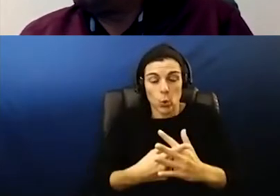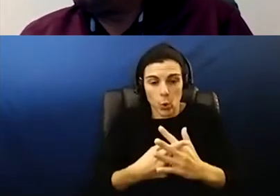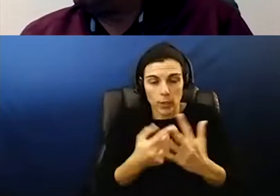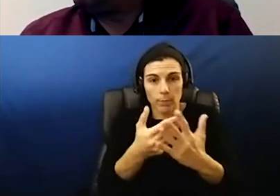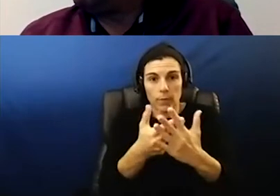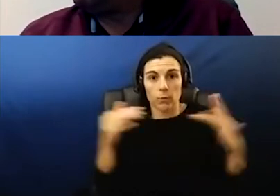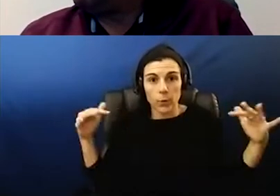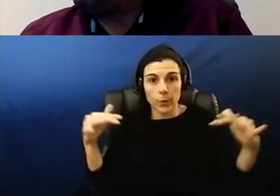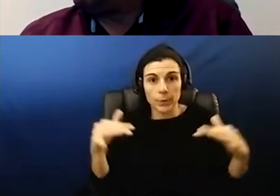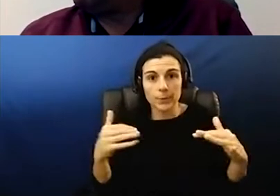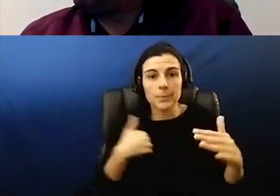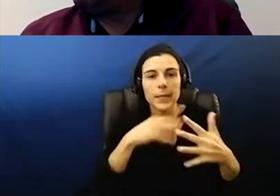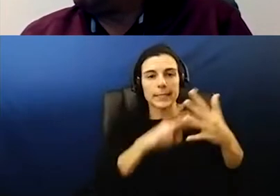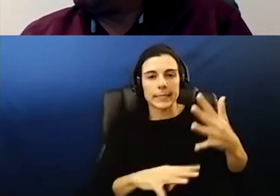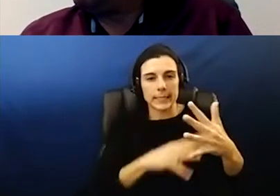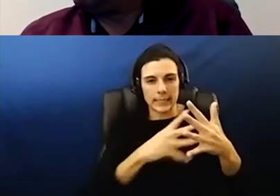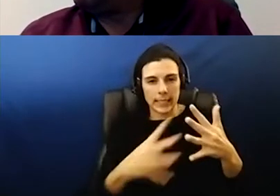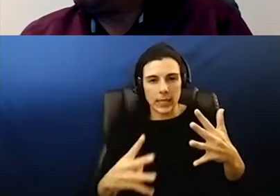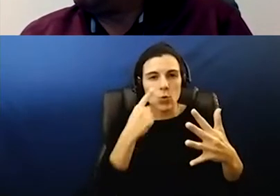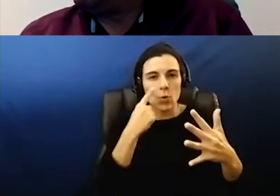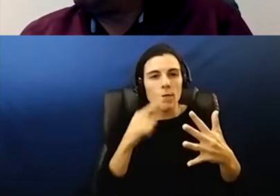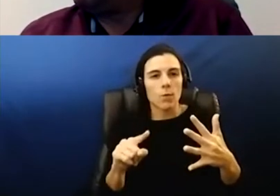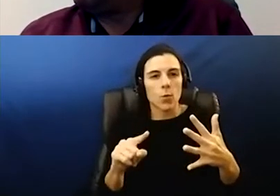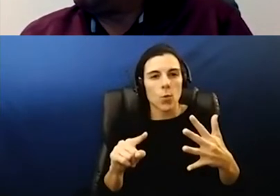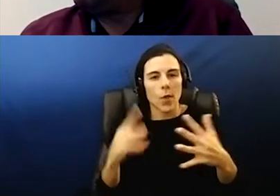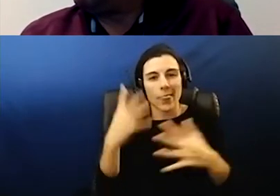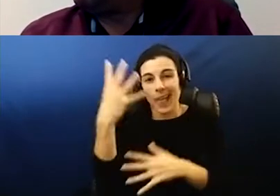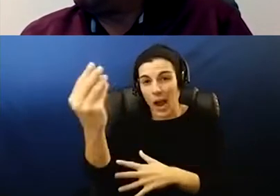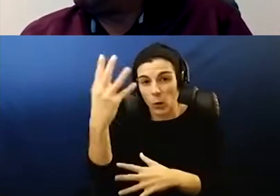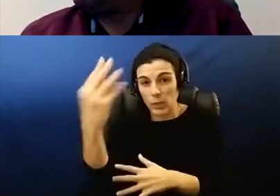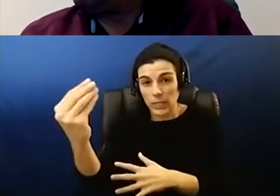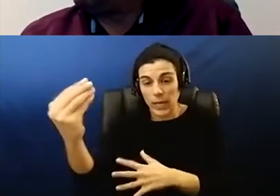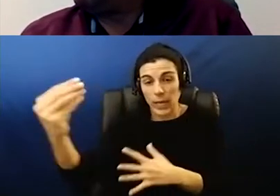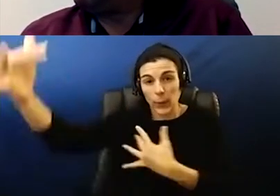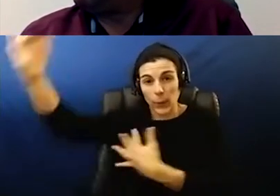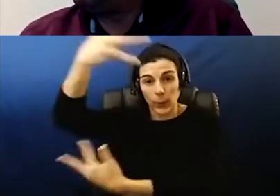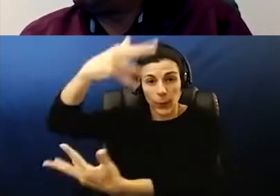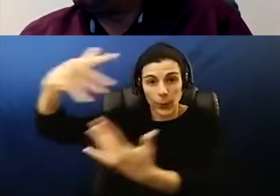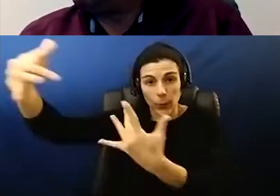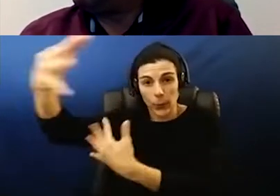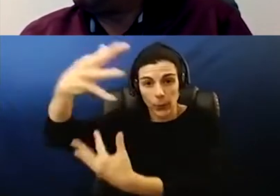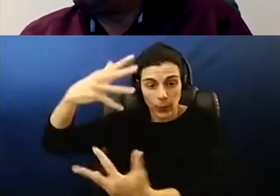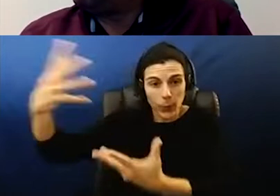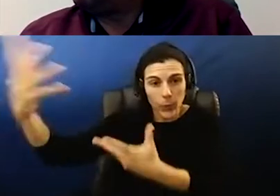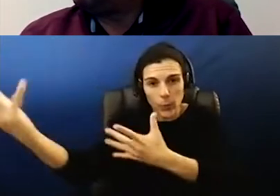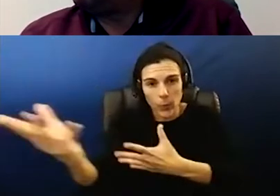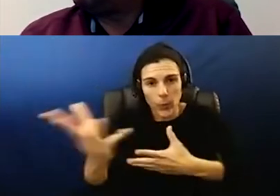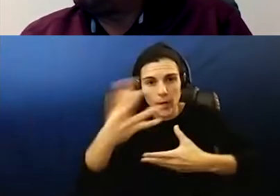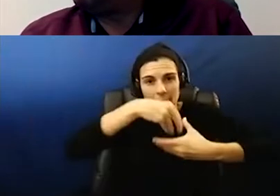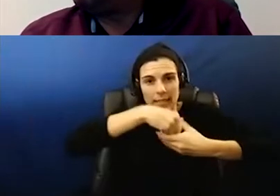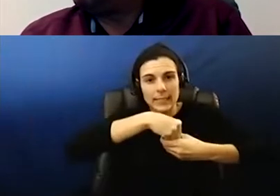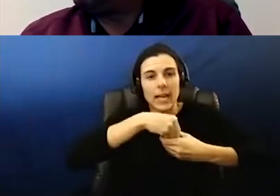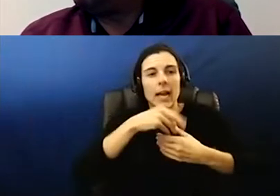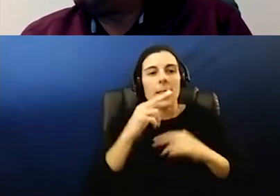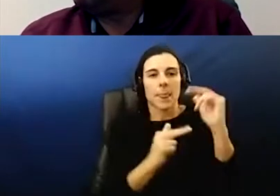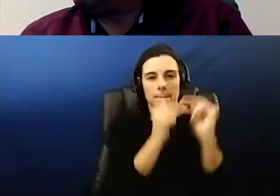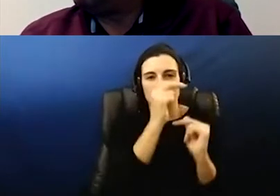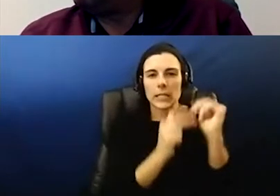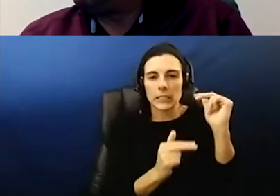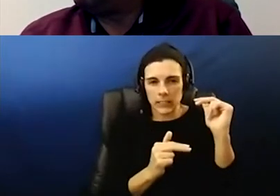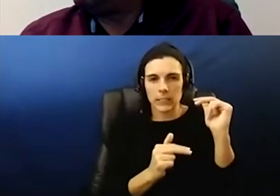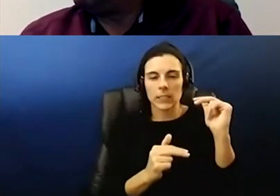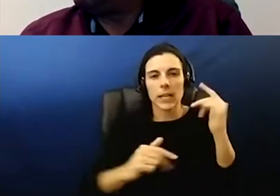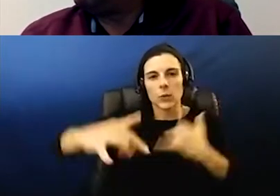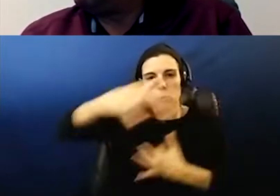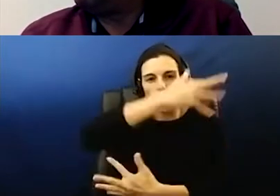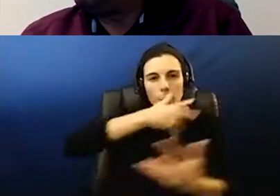there's a schedule for them for the um outside coolants to bring in fresh air and to push fresh air throughout the